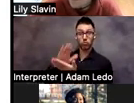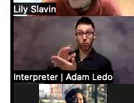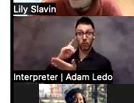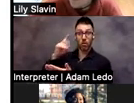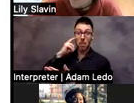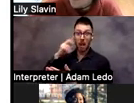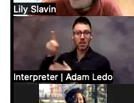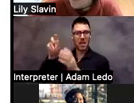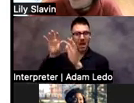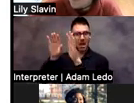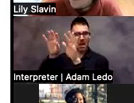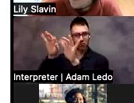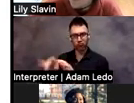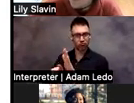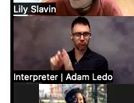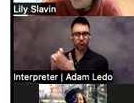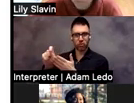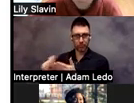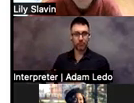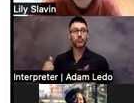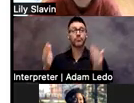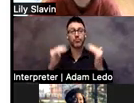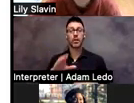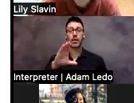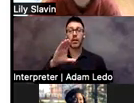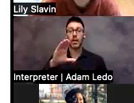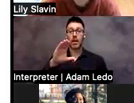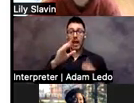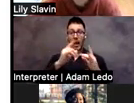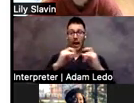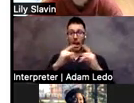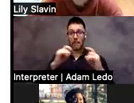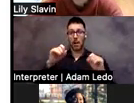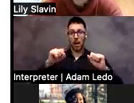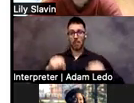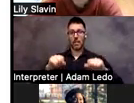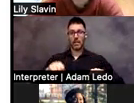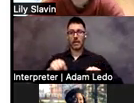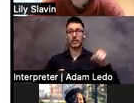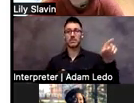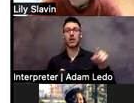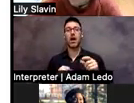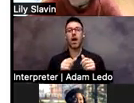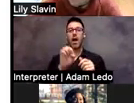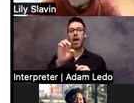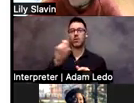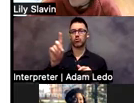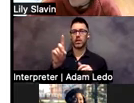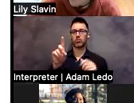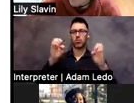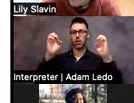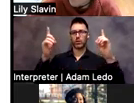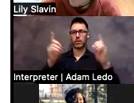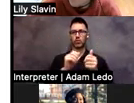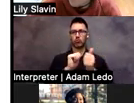And then also just want to promote the camp abilities is, an educational sports camp for children with visual impairments or deaf